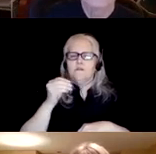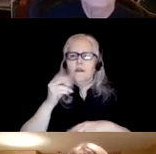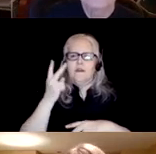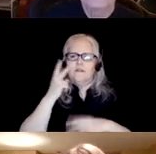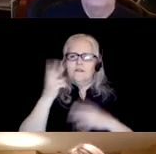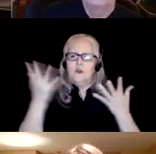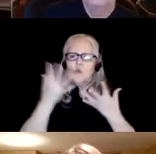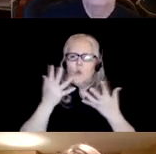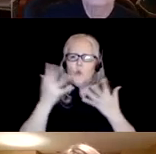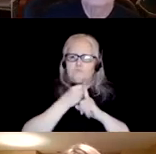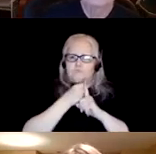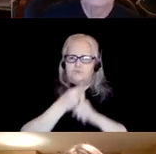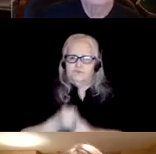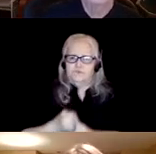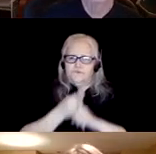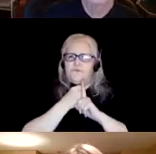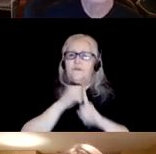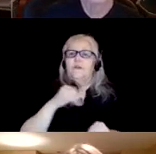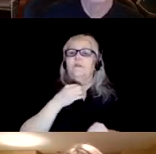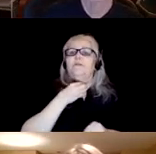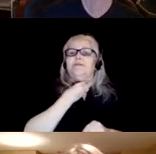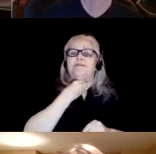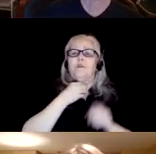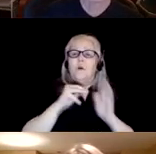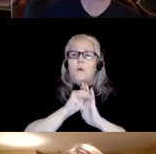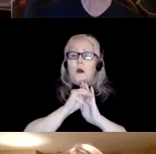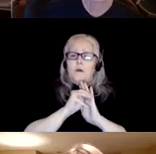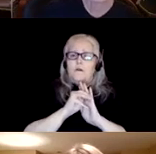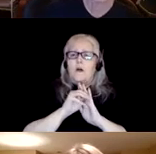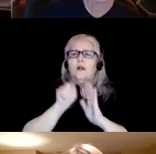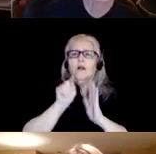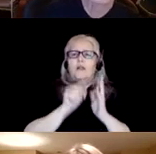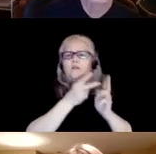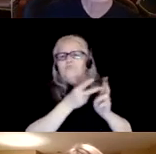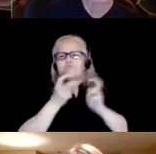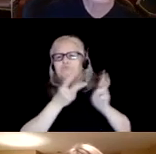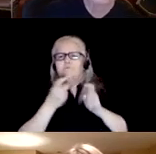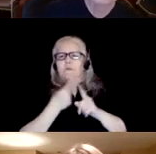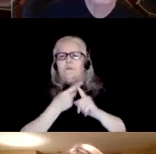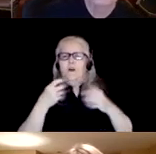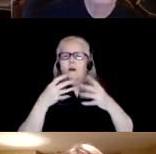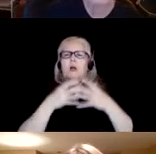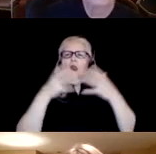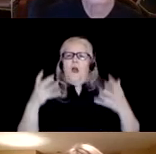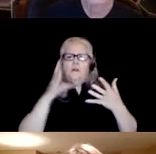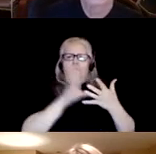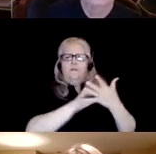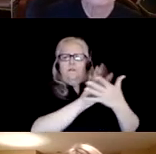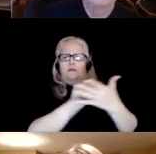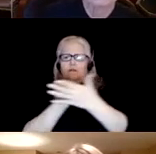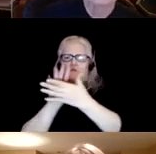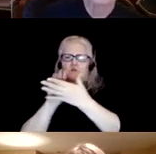their laryngeal articulator model draws on a wide variety of instrumental observations and computational